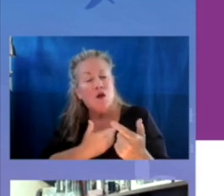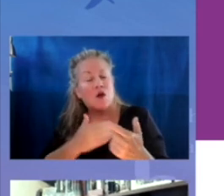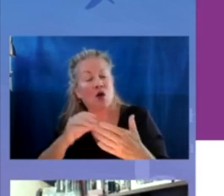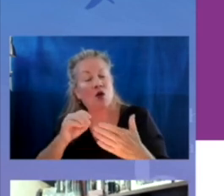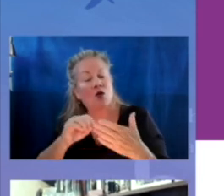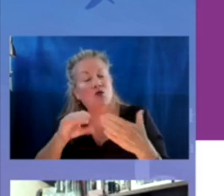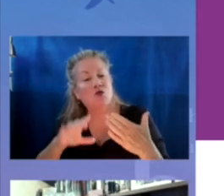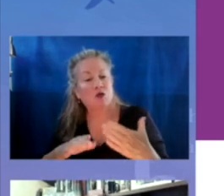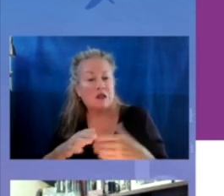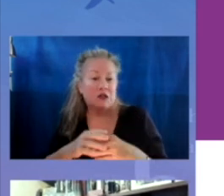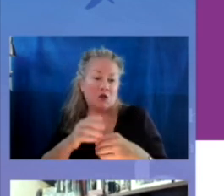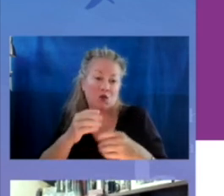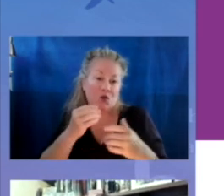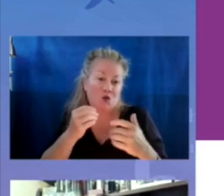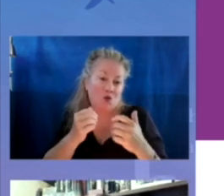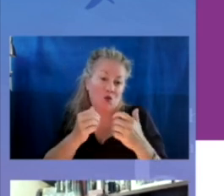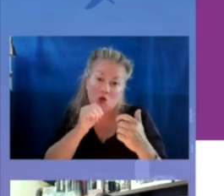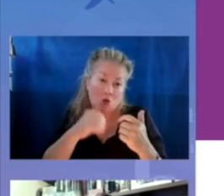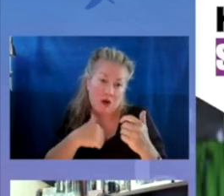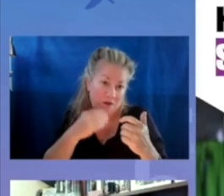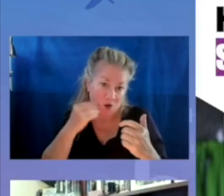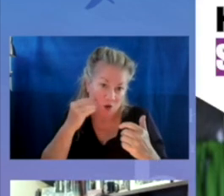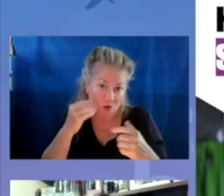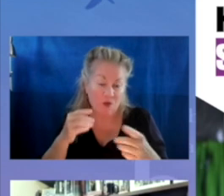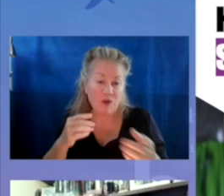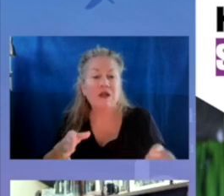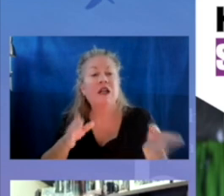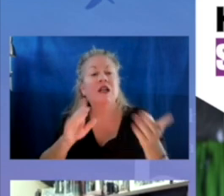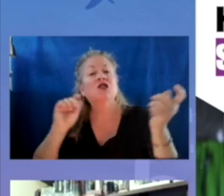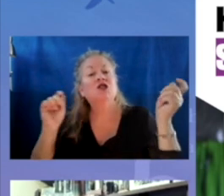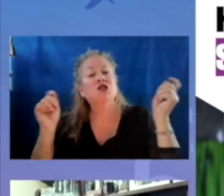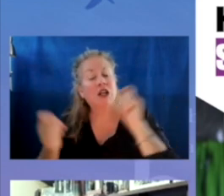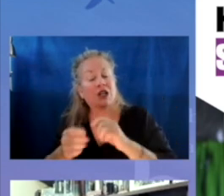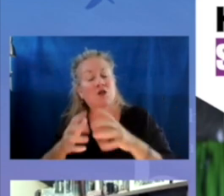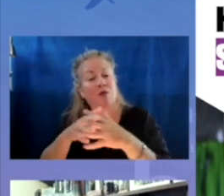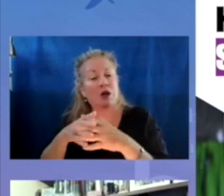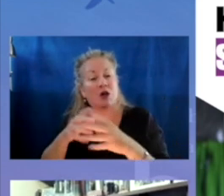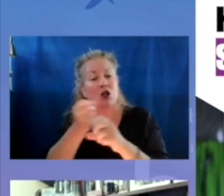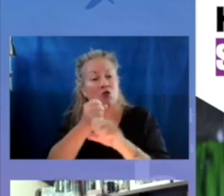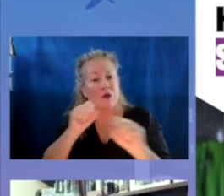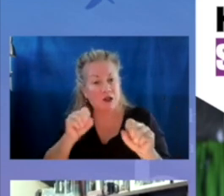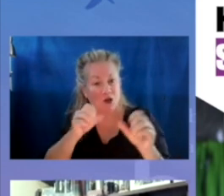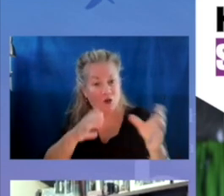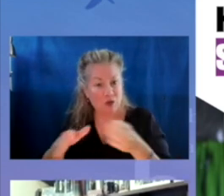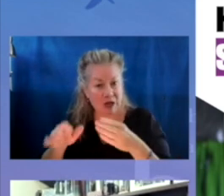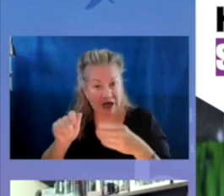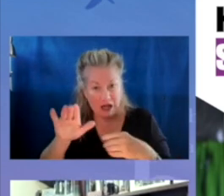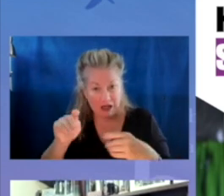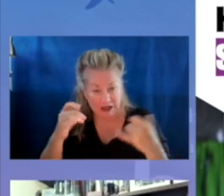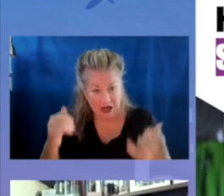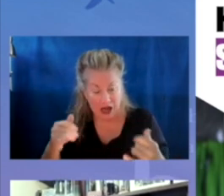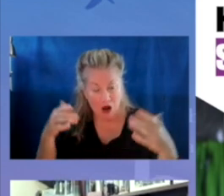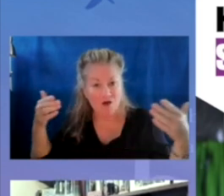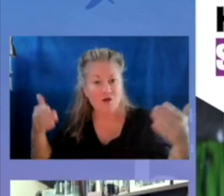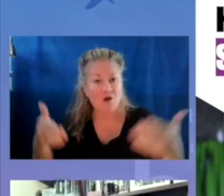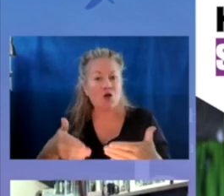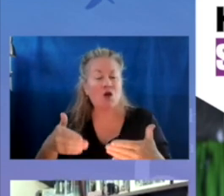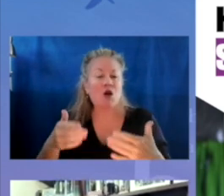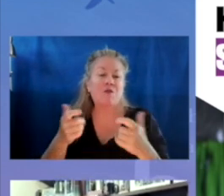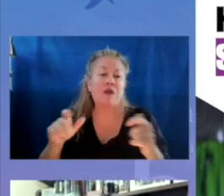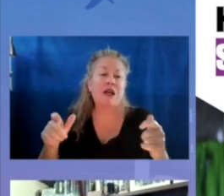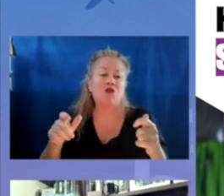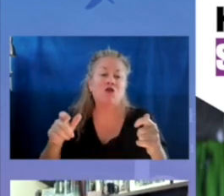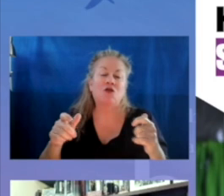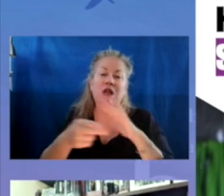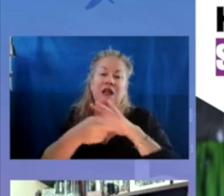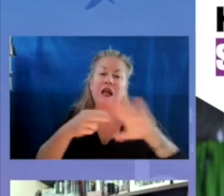students who are experiencing homelessness. That, of course, changed with the American Rescue Plan Act. What I want to do now is focus on some